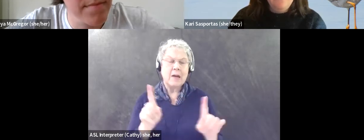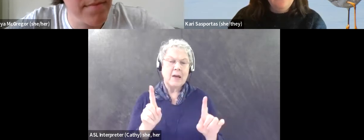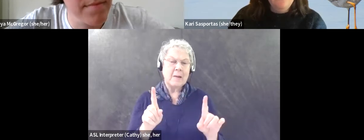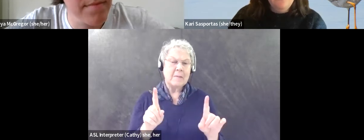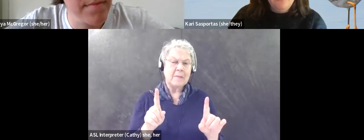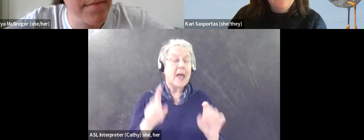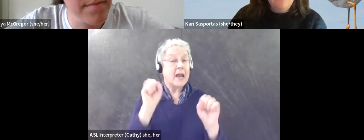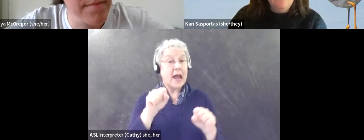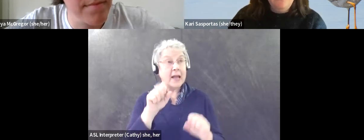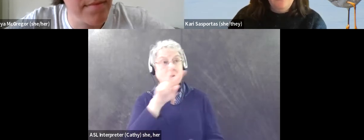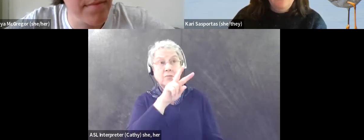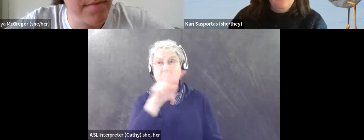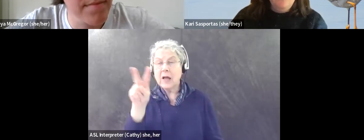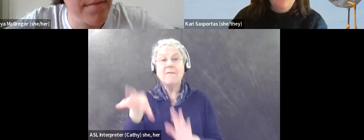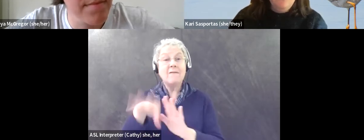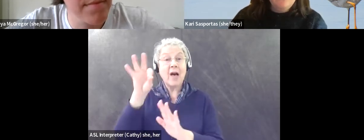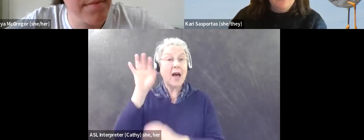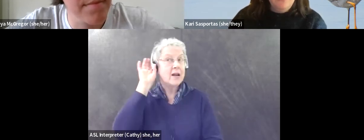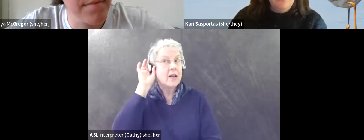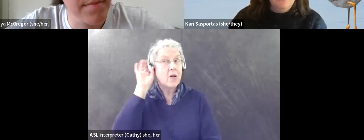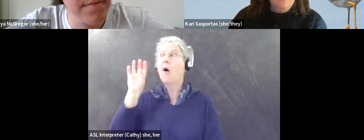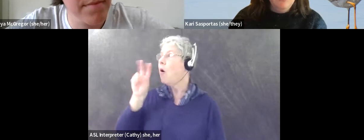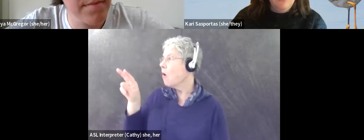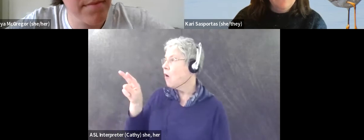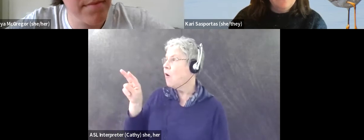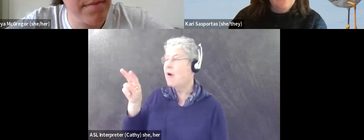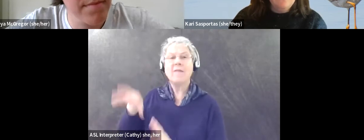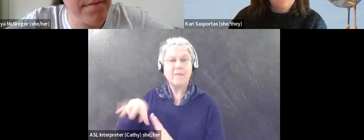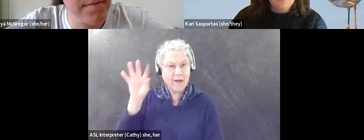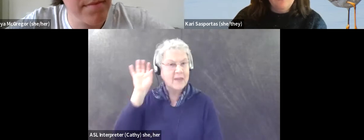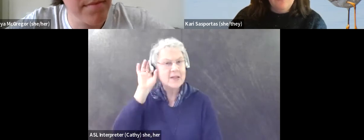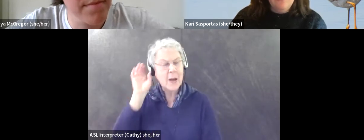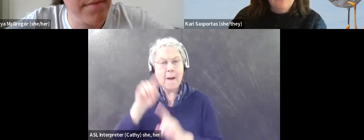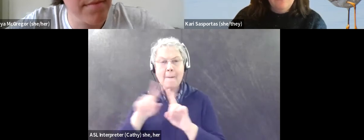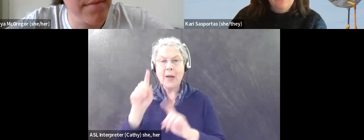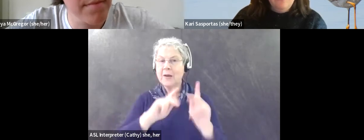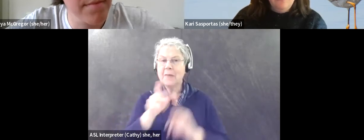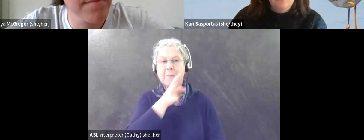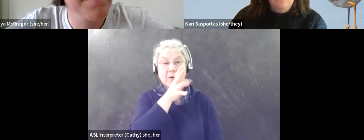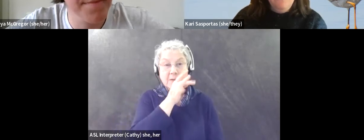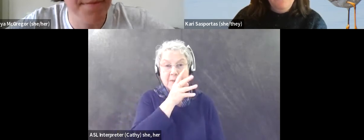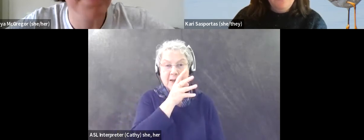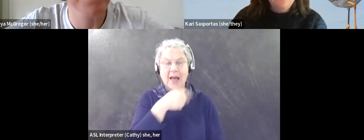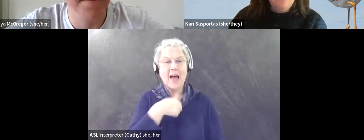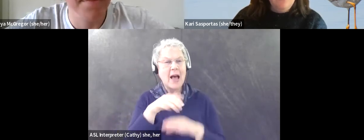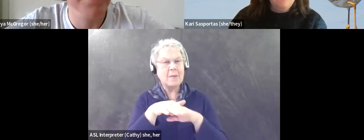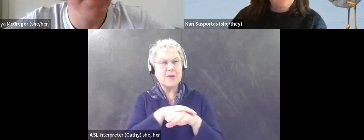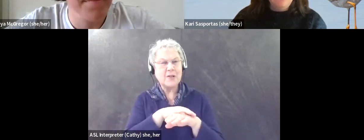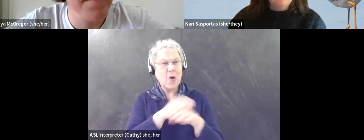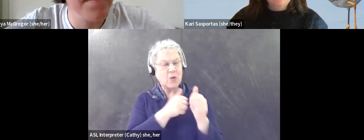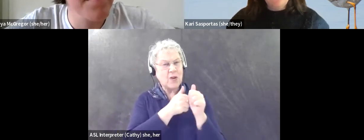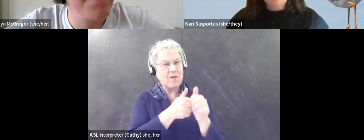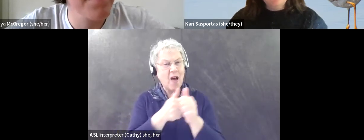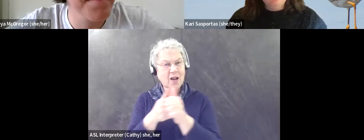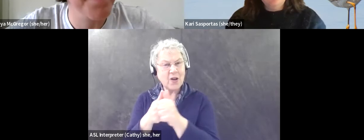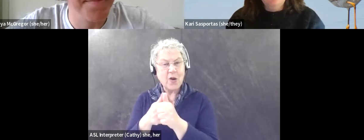And I can locate sound. But when people are talking, I'm a lot slower to follow along. And so I rely